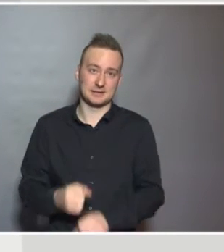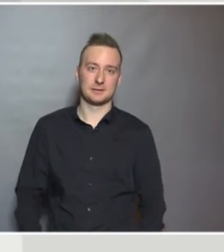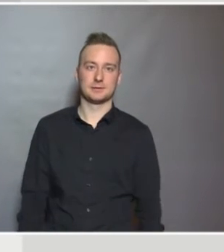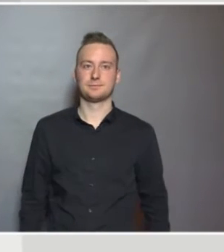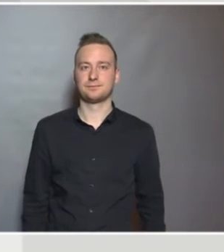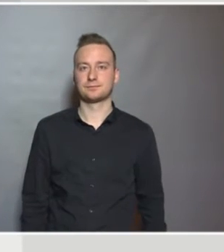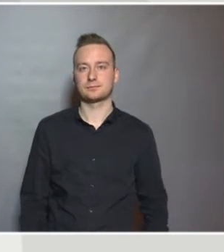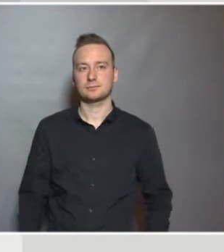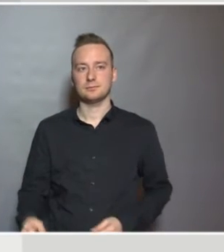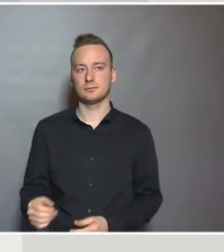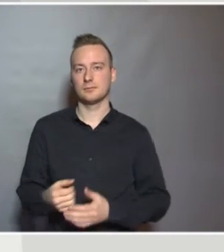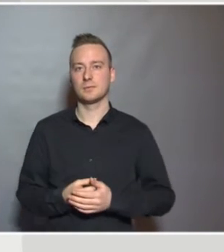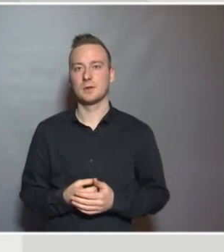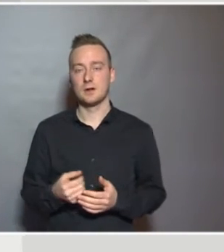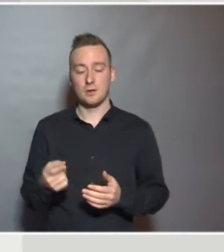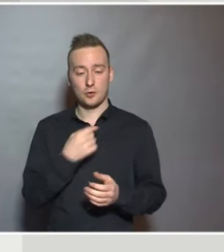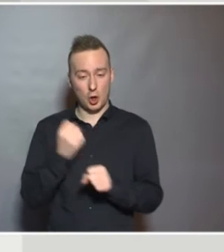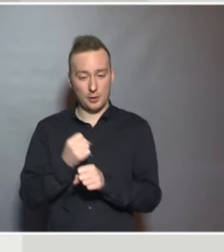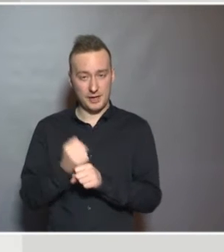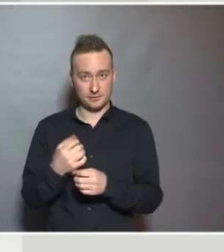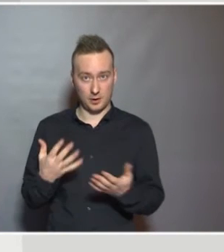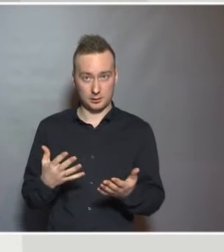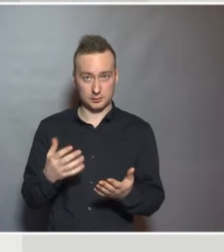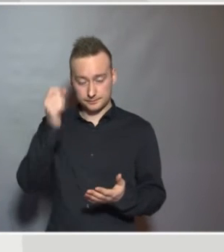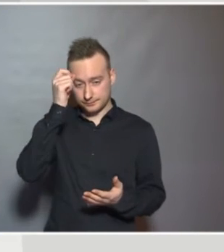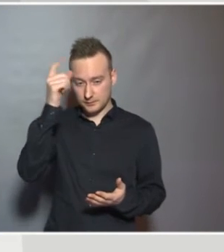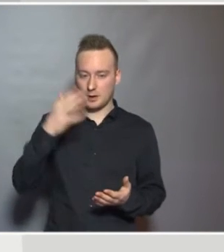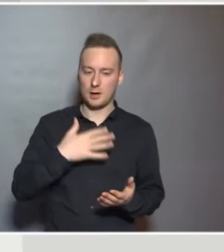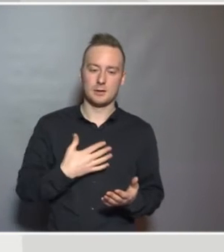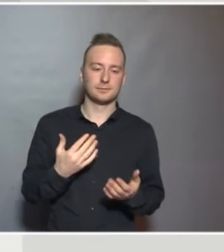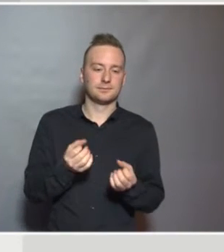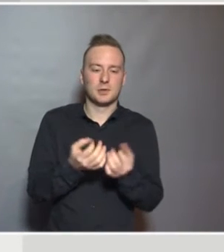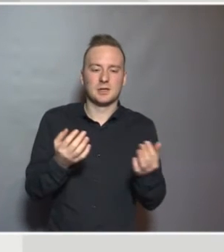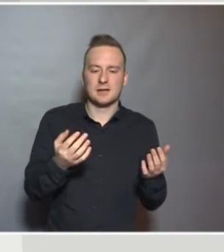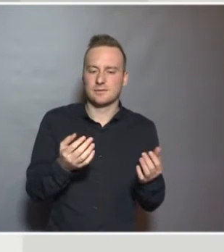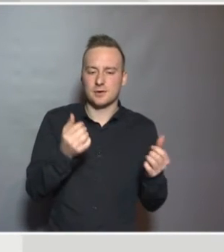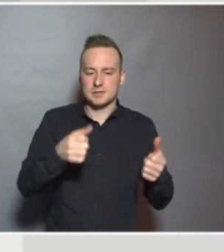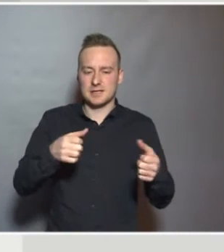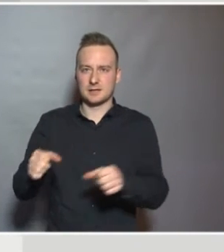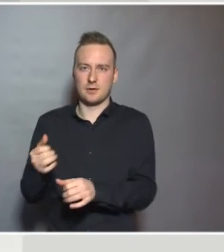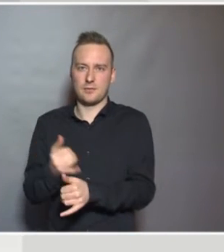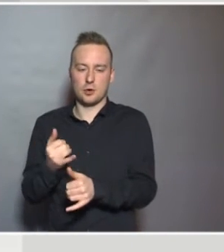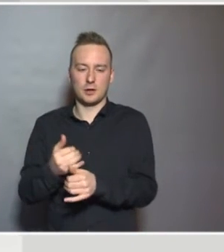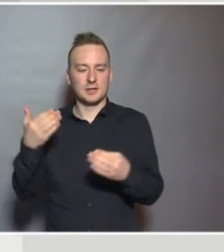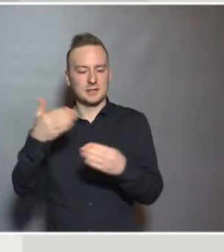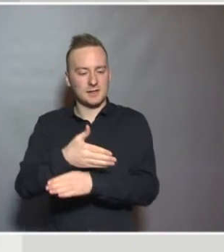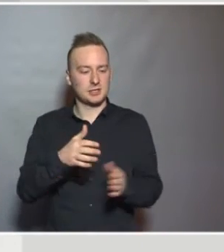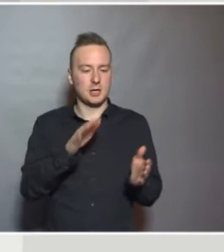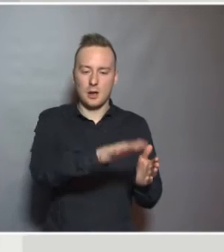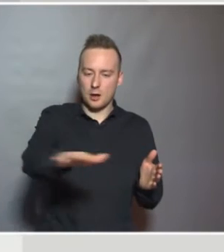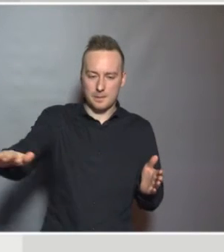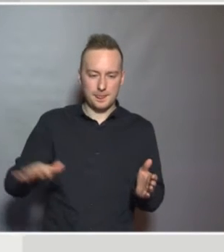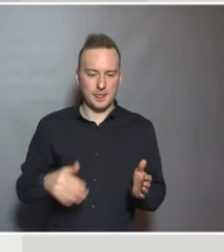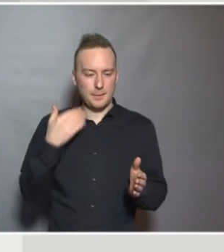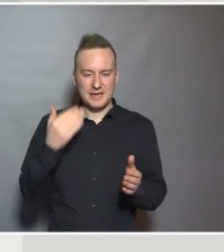What we find in our work is that there are a lot of difficulties in agreeing cross-national operational